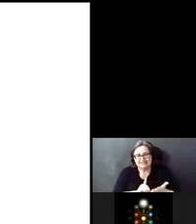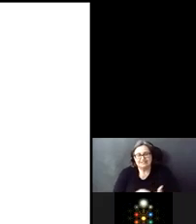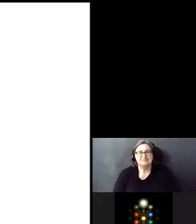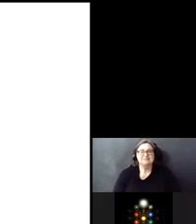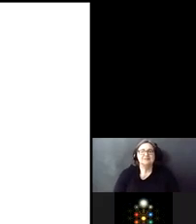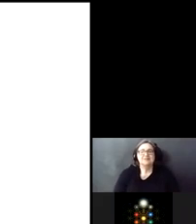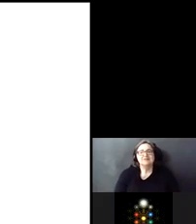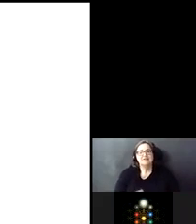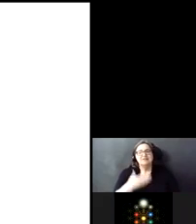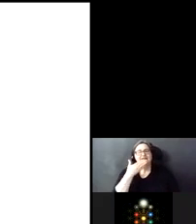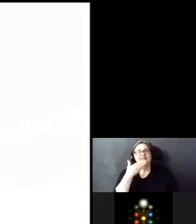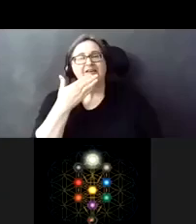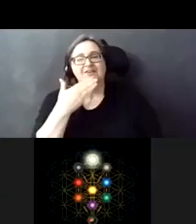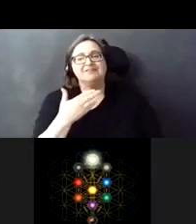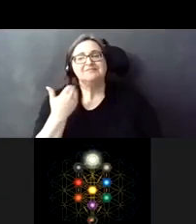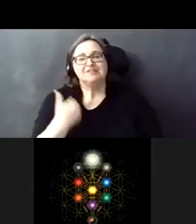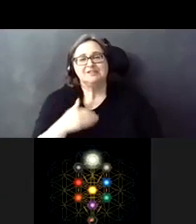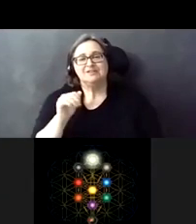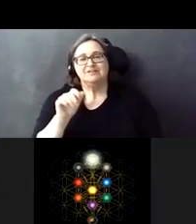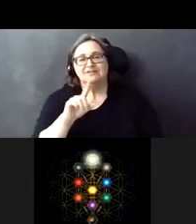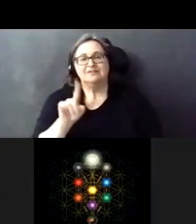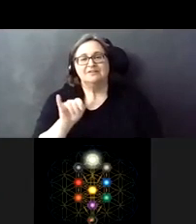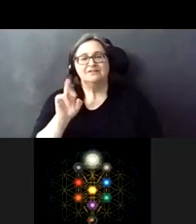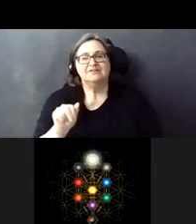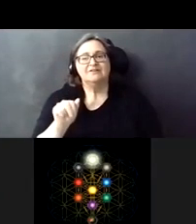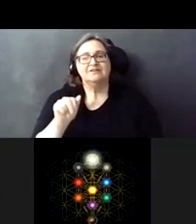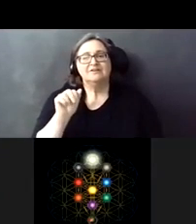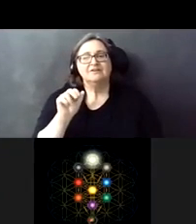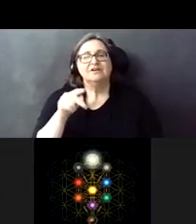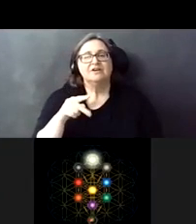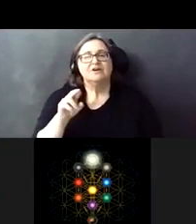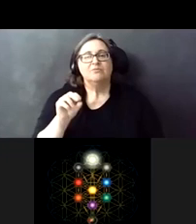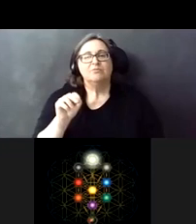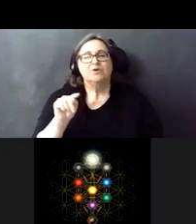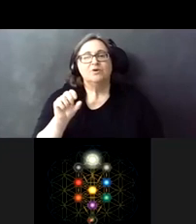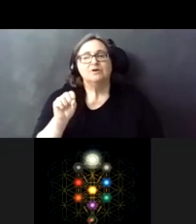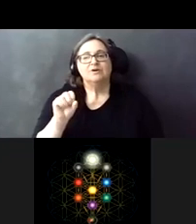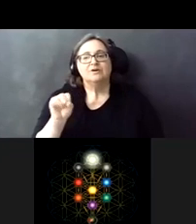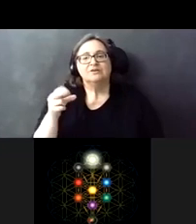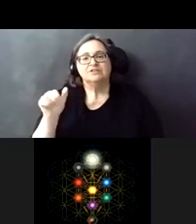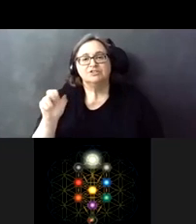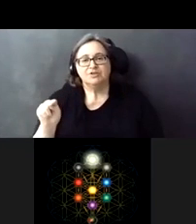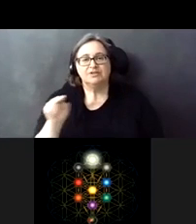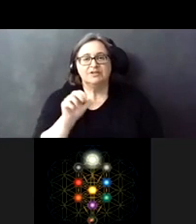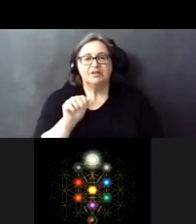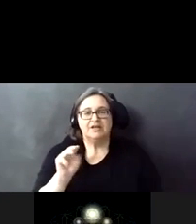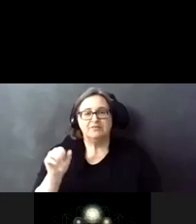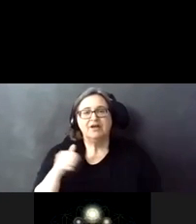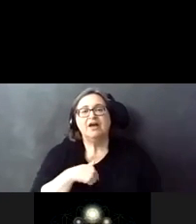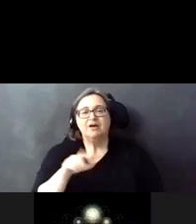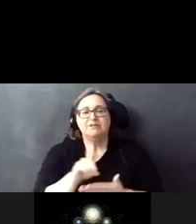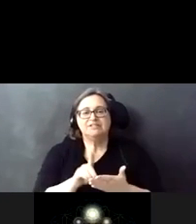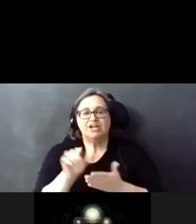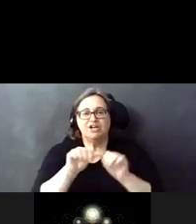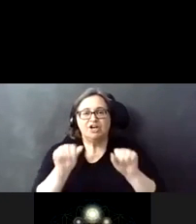Thank you, Katrina. Hello, my name is Alzira Maldonado-Protstition, AIA. I'm a design architect with EXP.